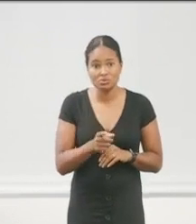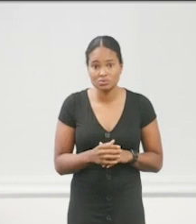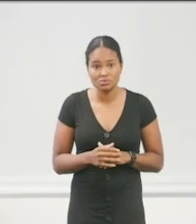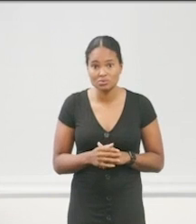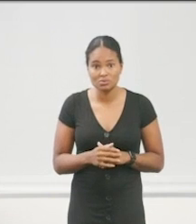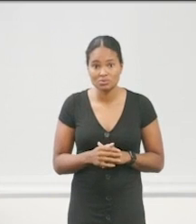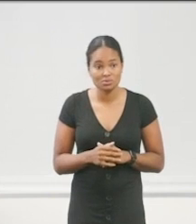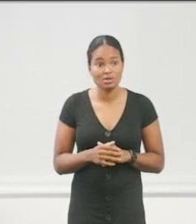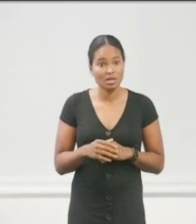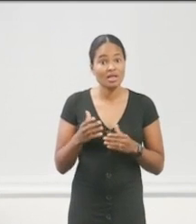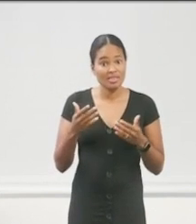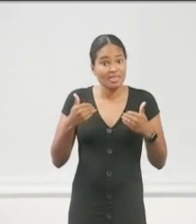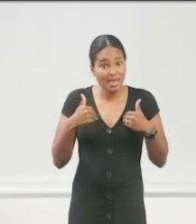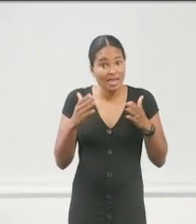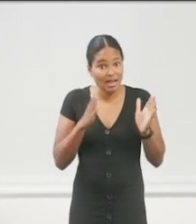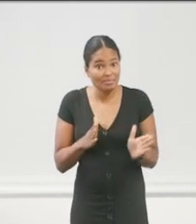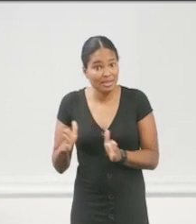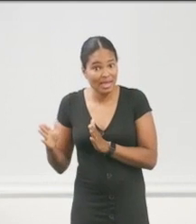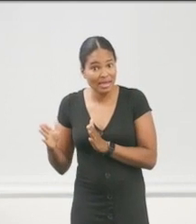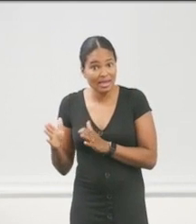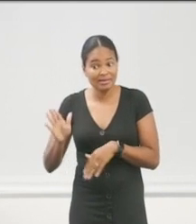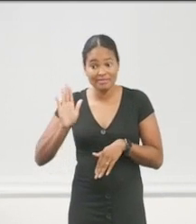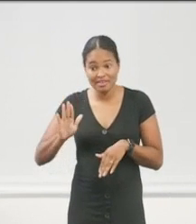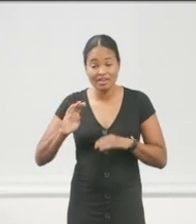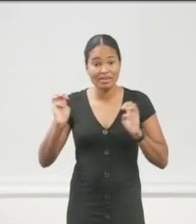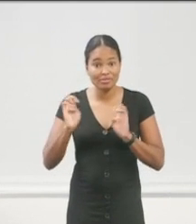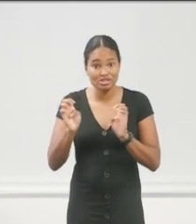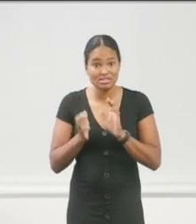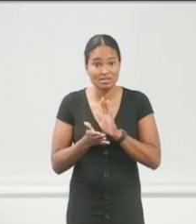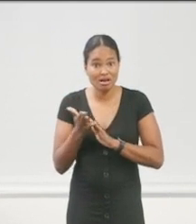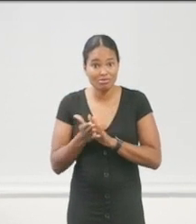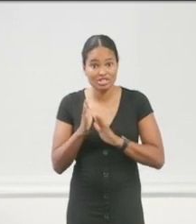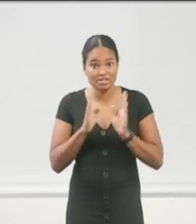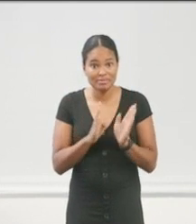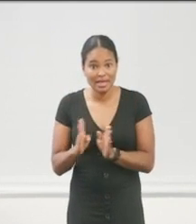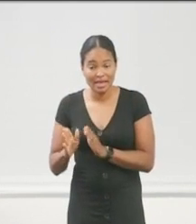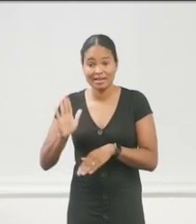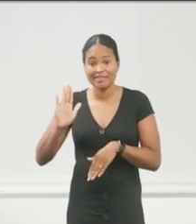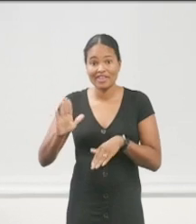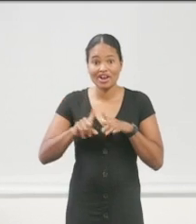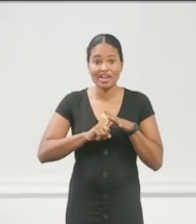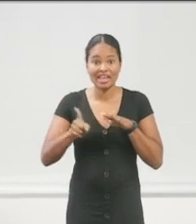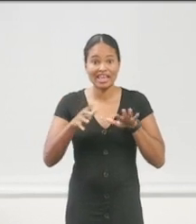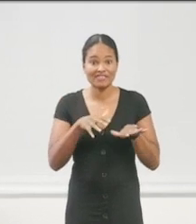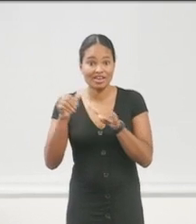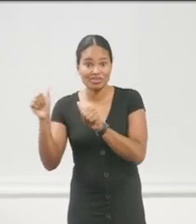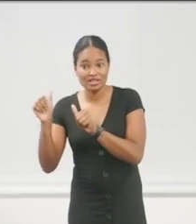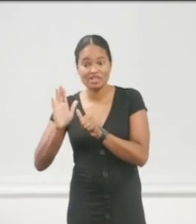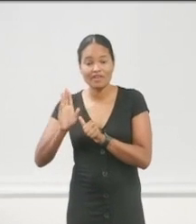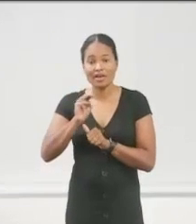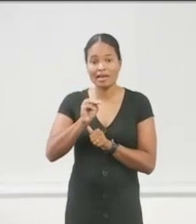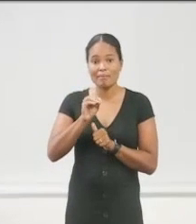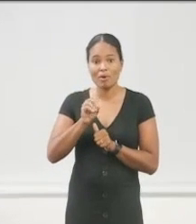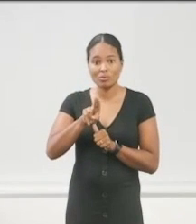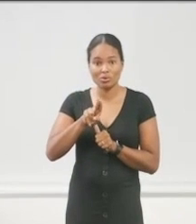Okay. They had a plan. They had, in their, in their emergency operation plan, their evacuation, they had an MOU with the school